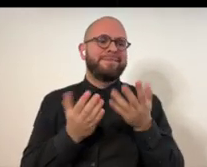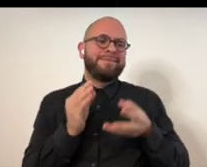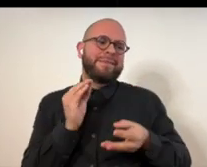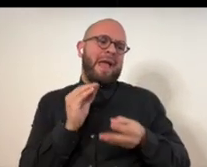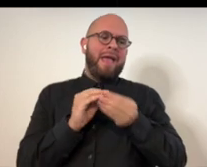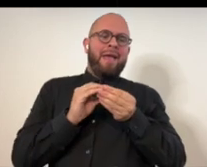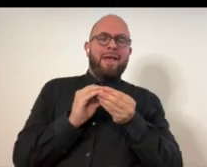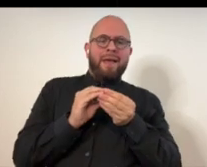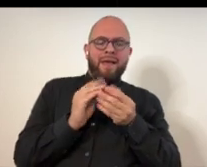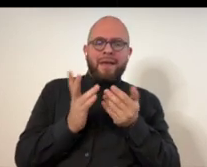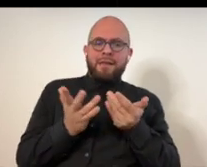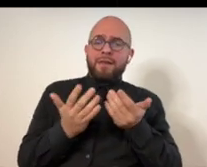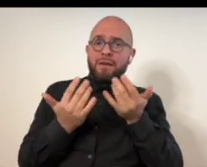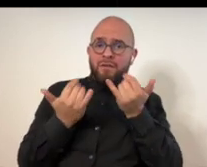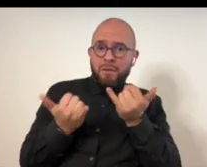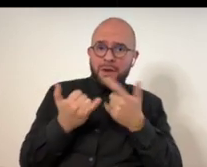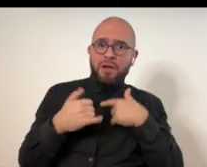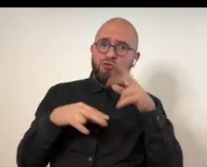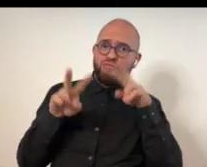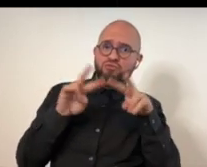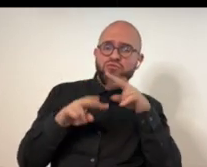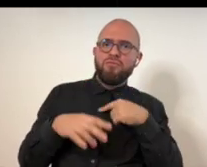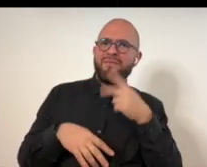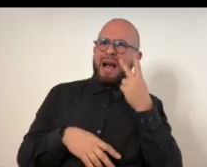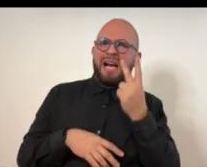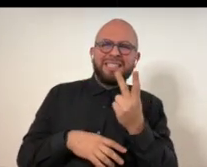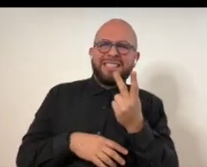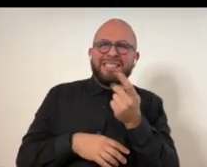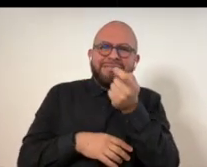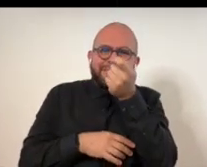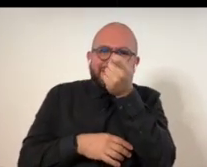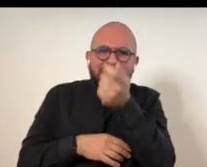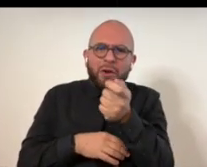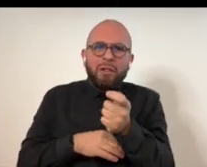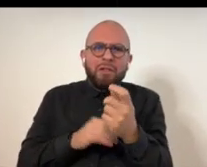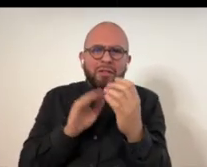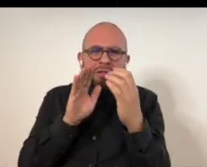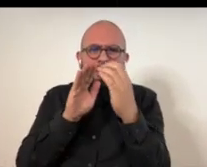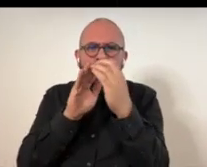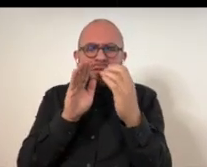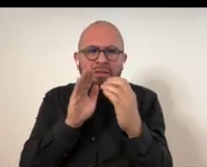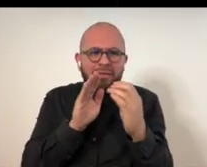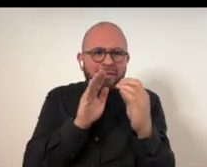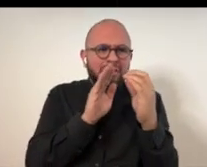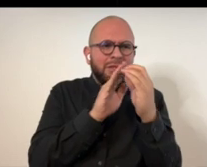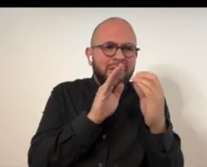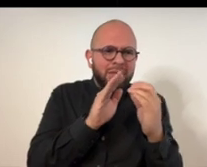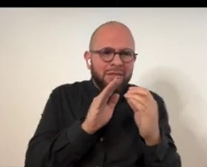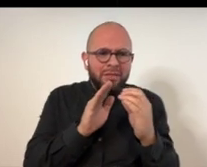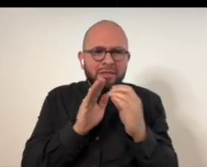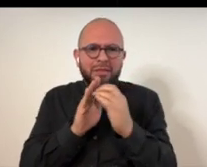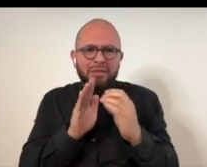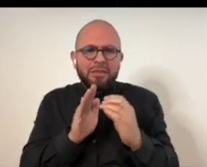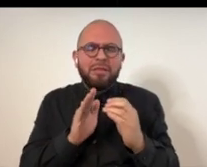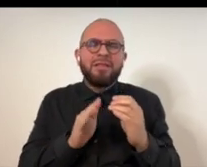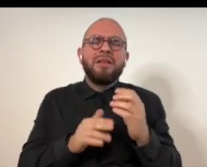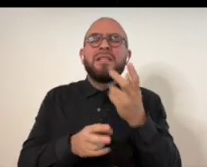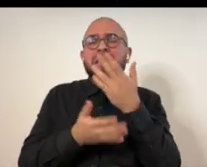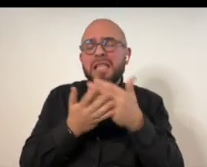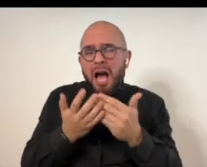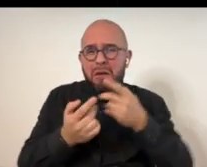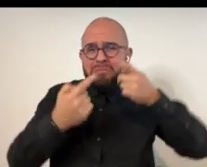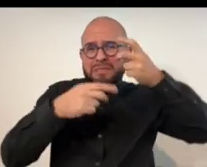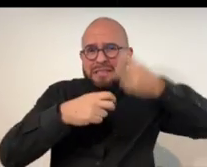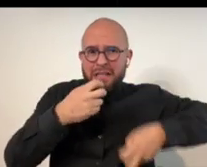want, but it also really adds a nice touch to it. Some of the, from here, I can see just little